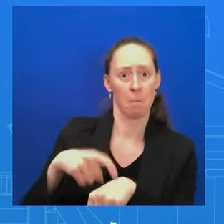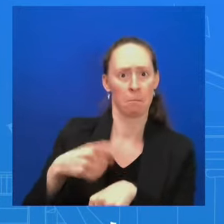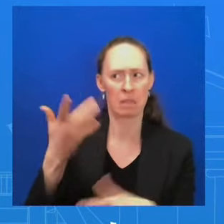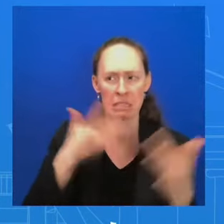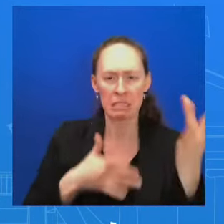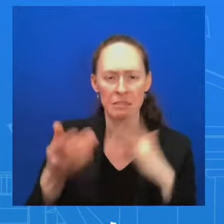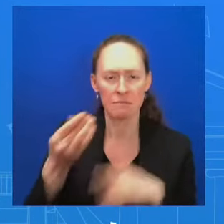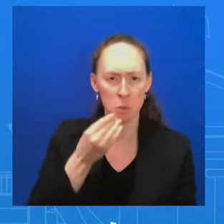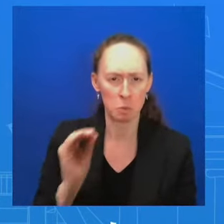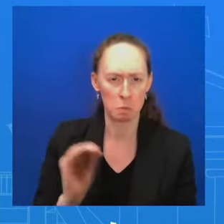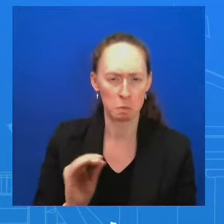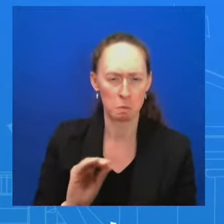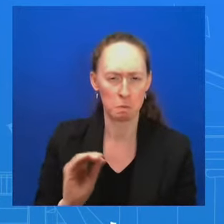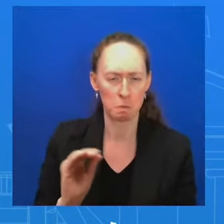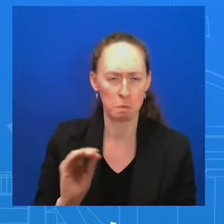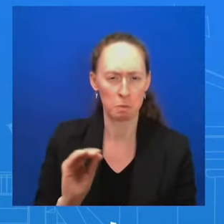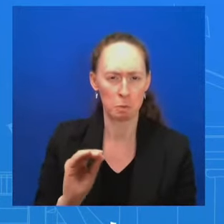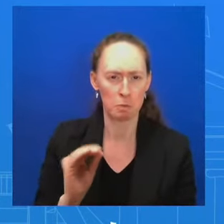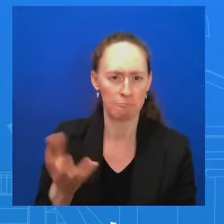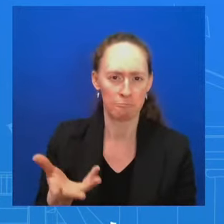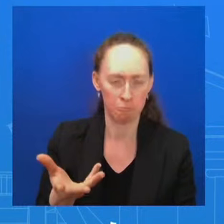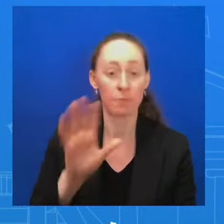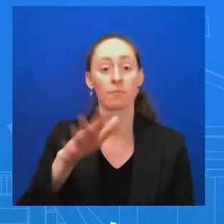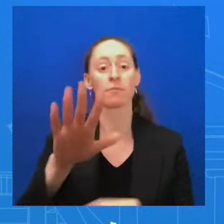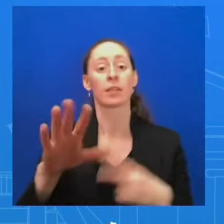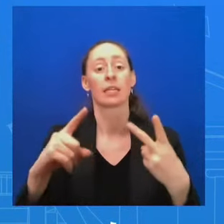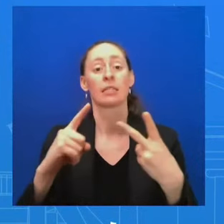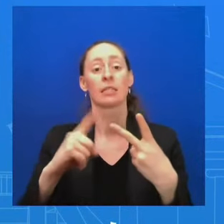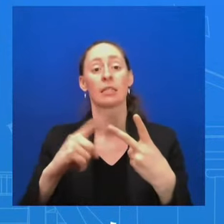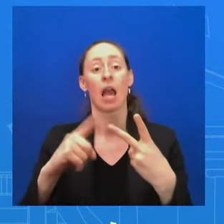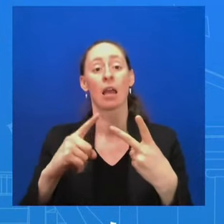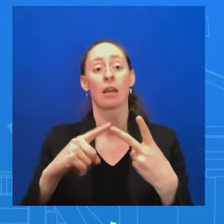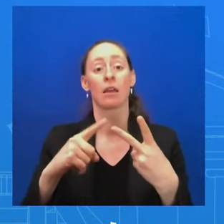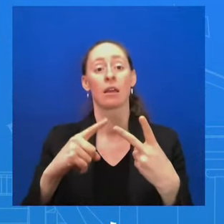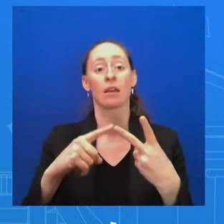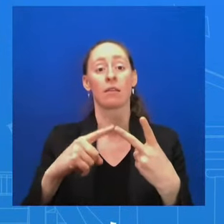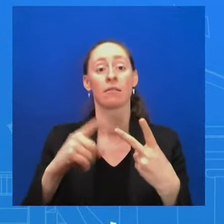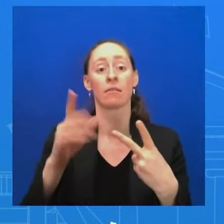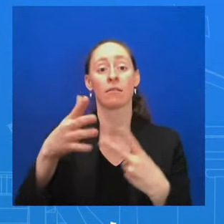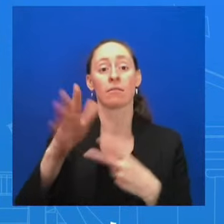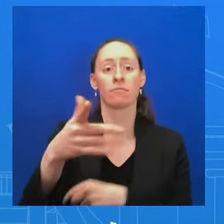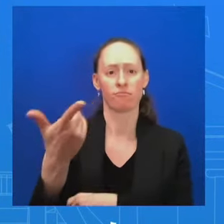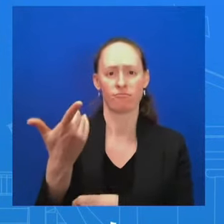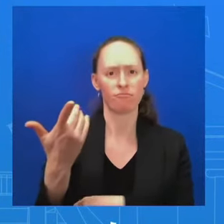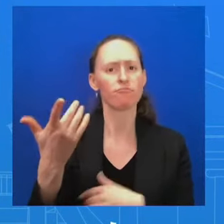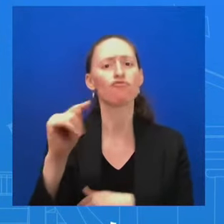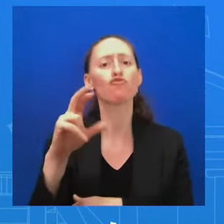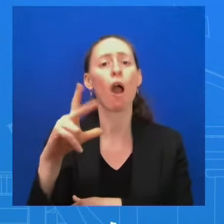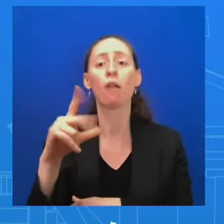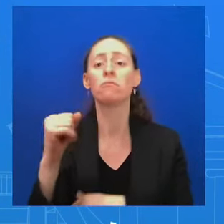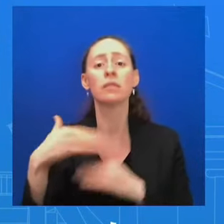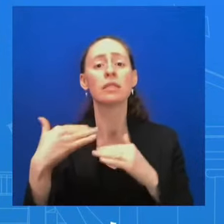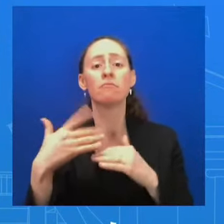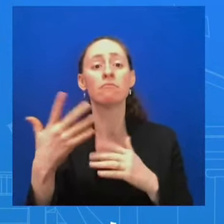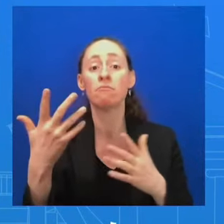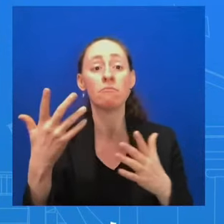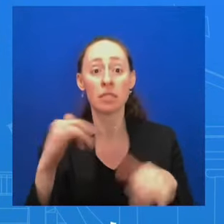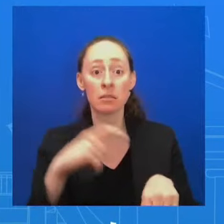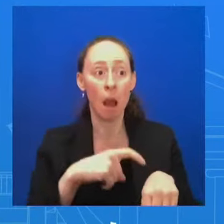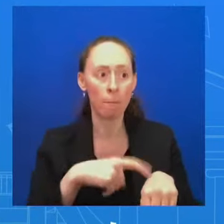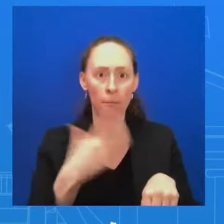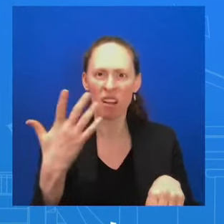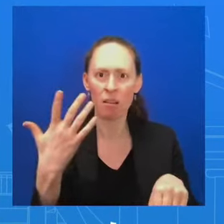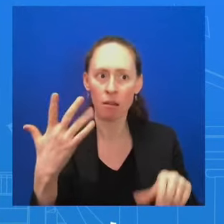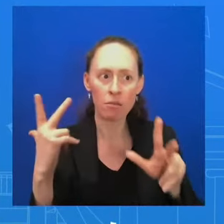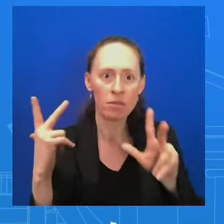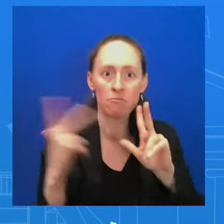a diminution of trucks getting into Gaza. On October 7th, we didn't see thousands and